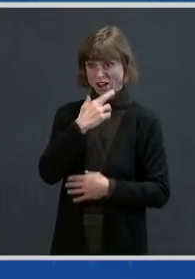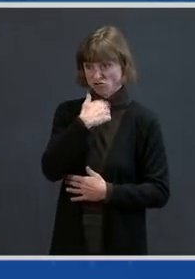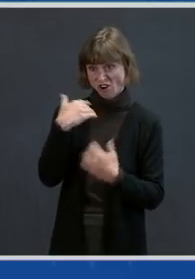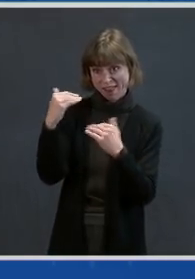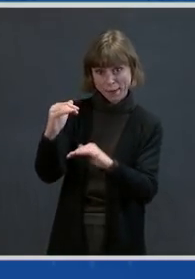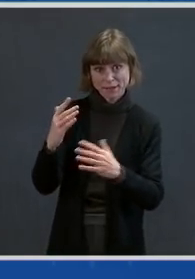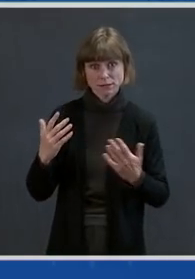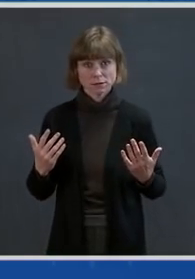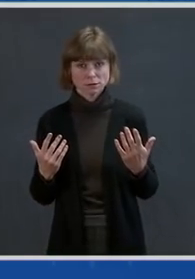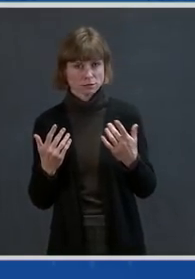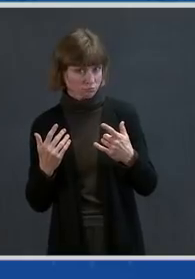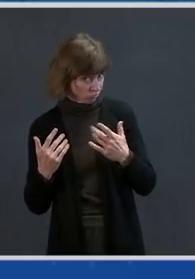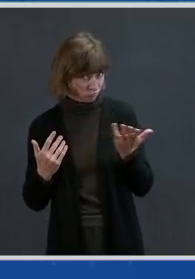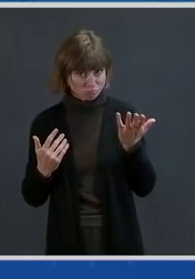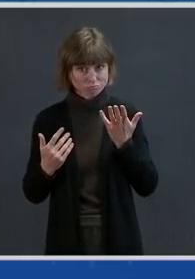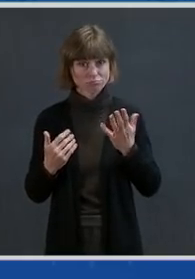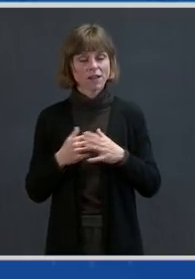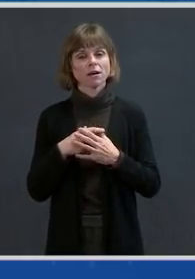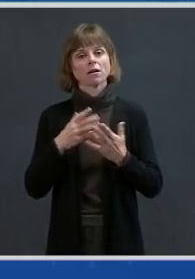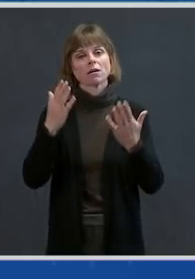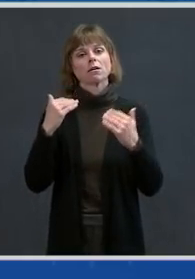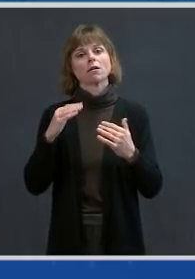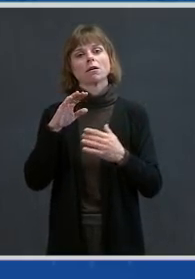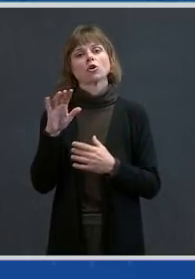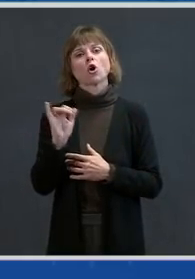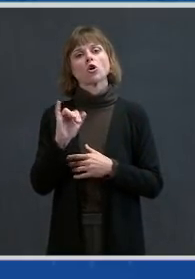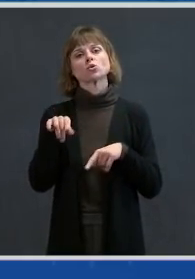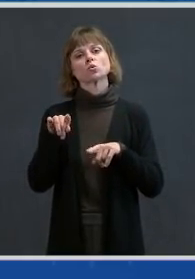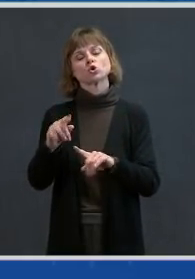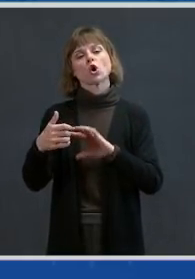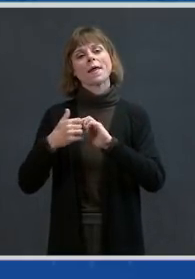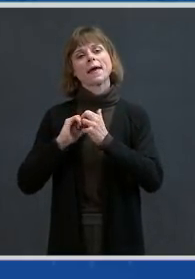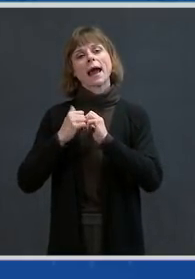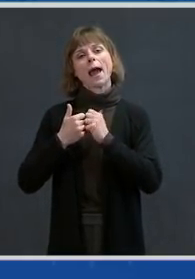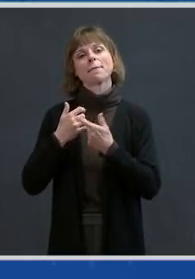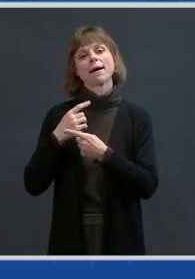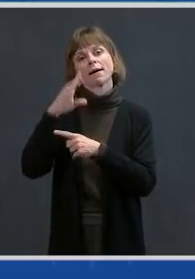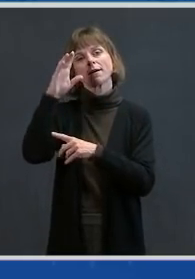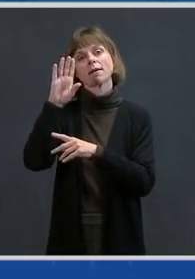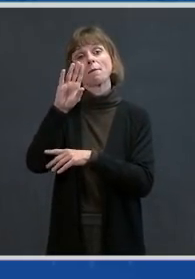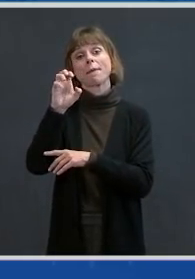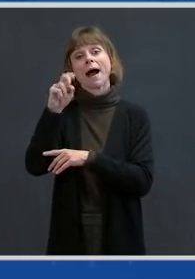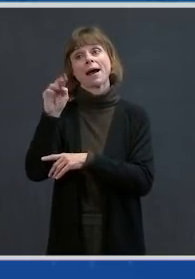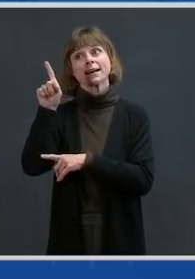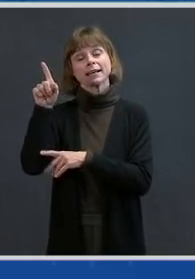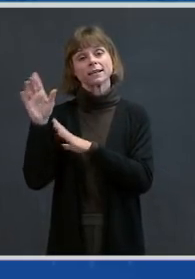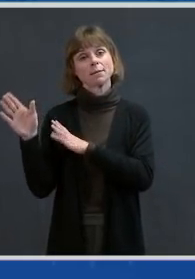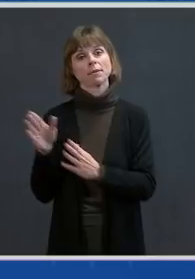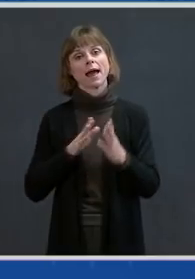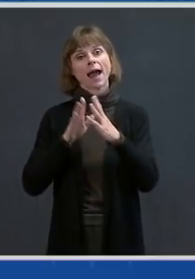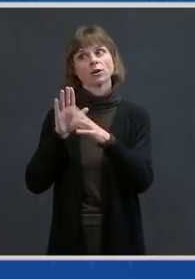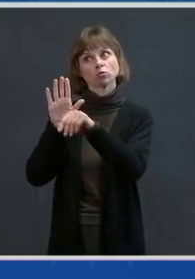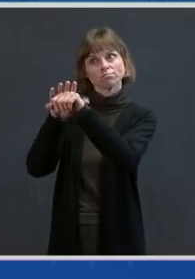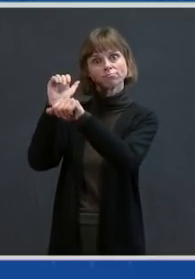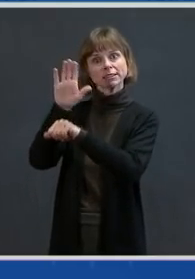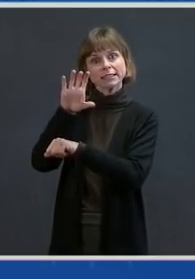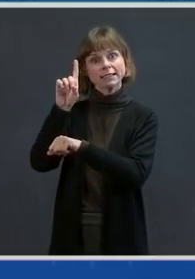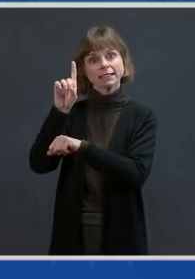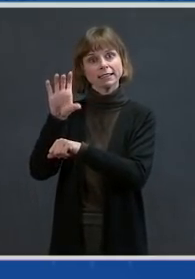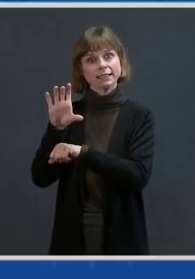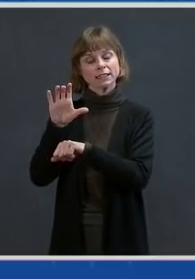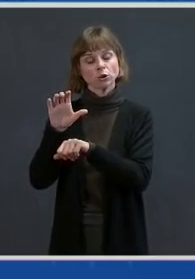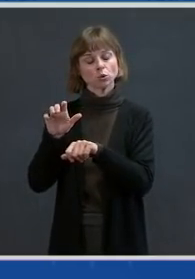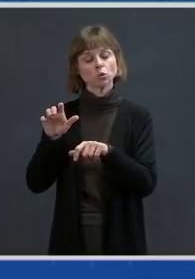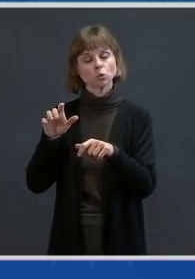campaign, I know the Biden plan called for the CDC to put out guidance on — based on the level of spread in the